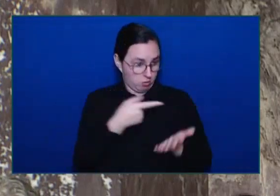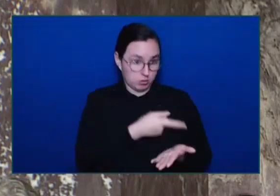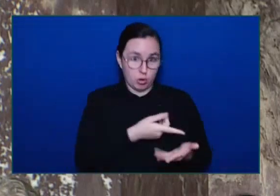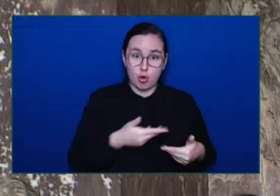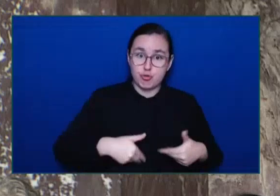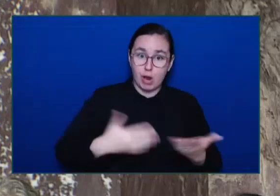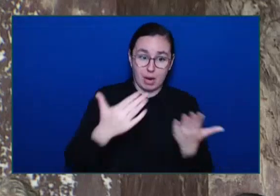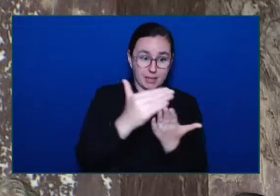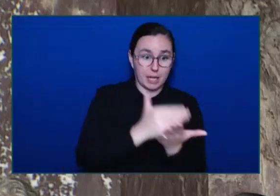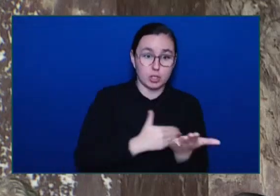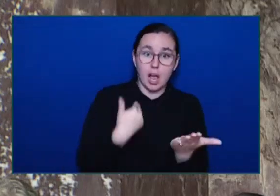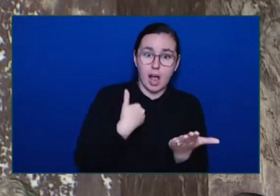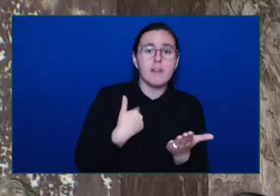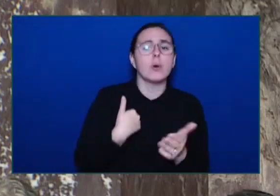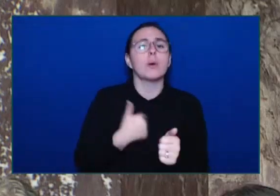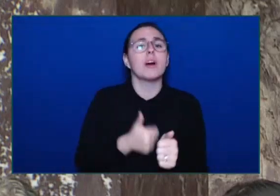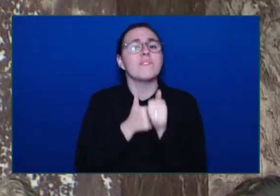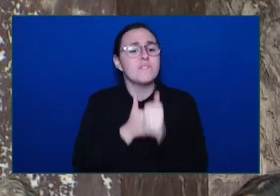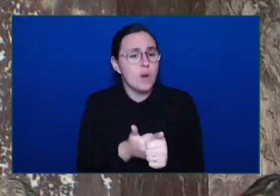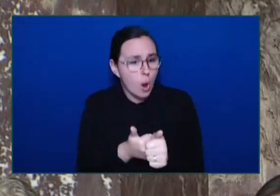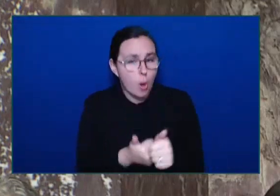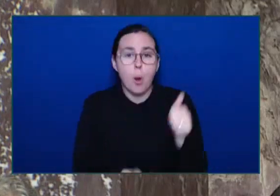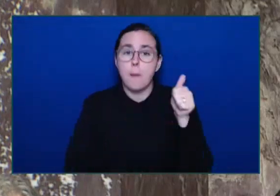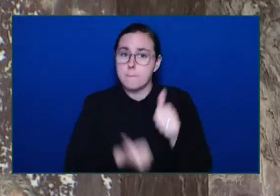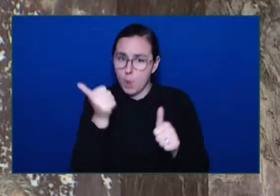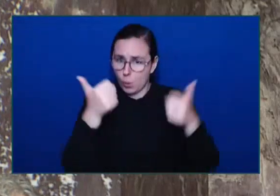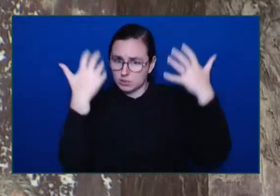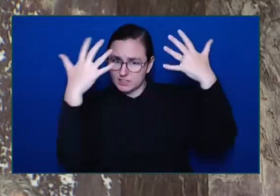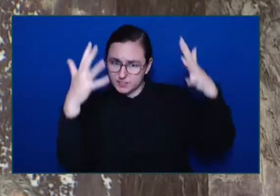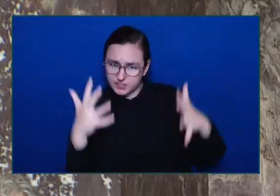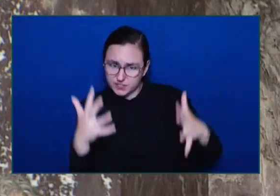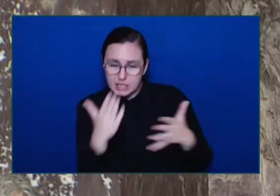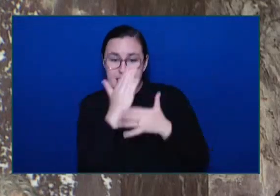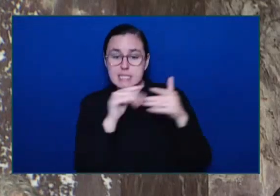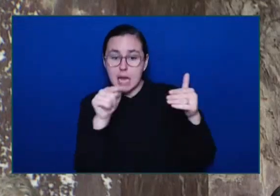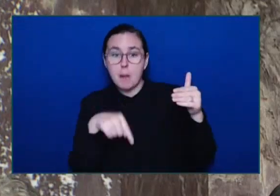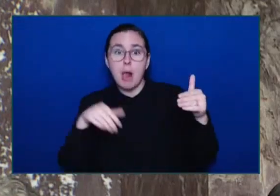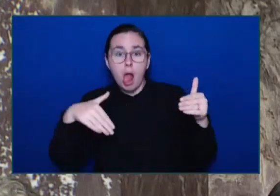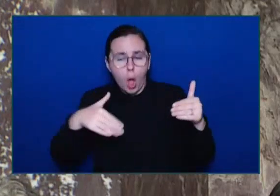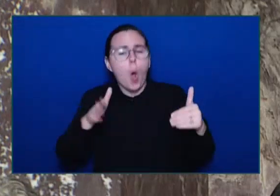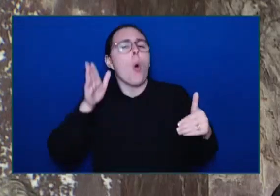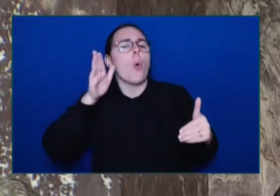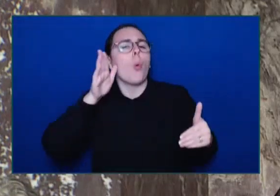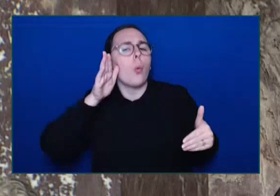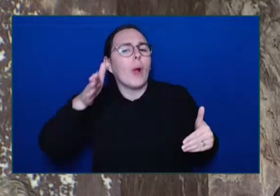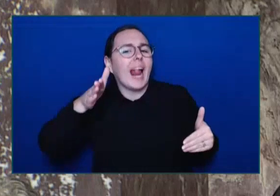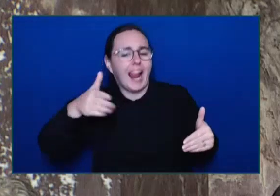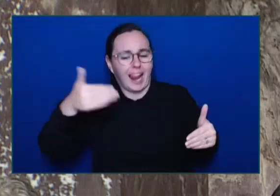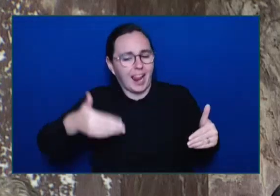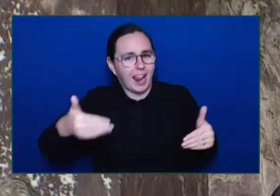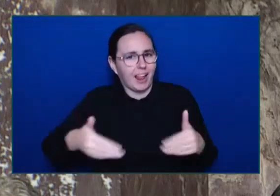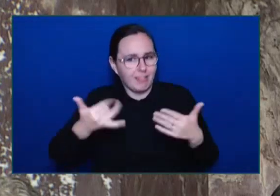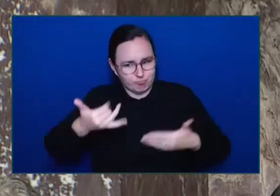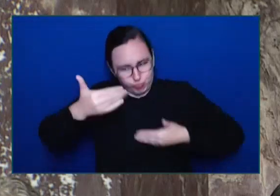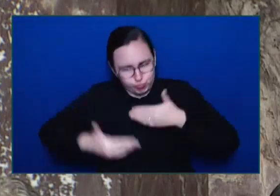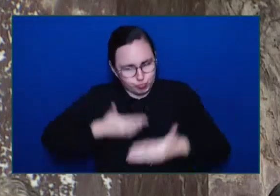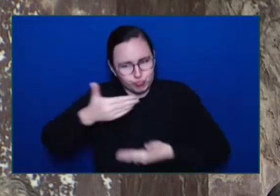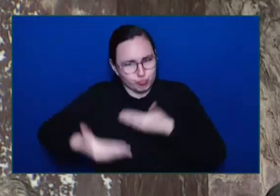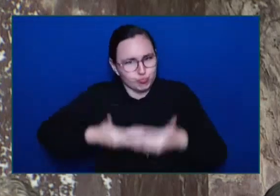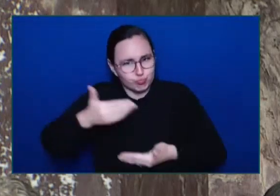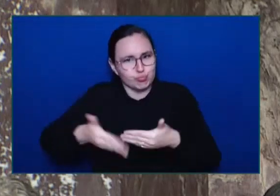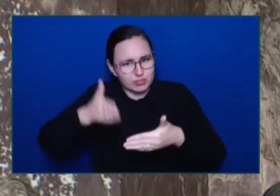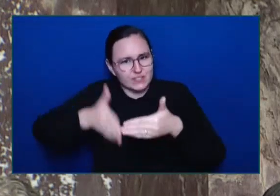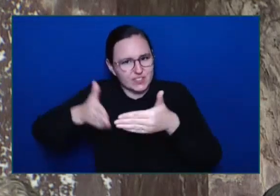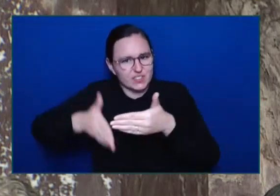Inacted There are some That we will be Following up And making sure They get done By spring 2024 And